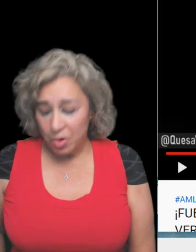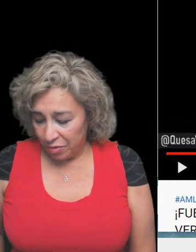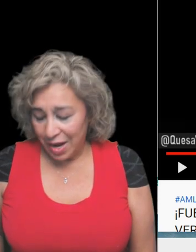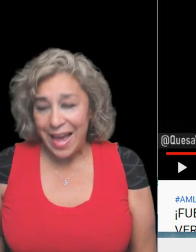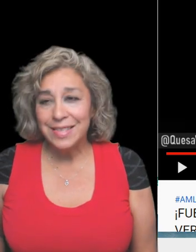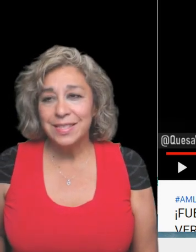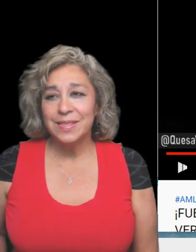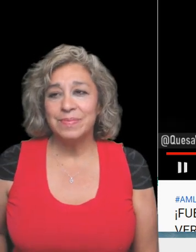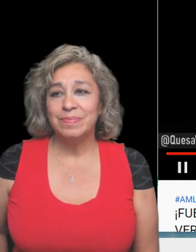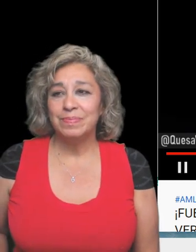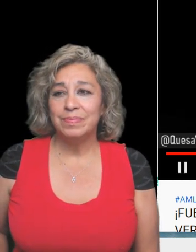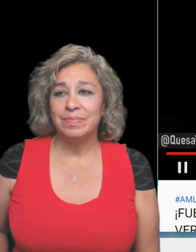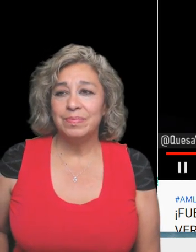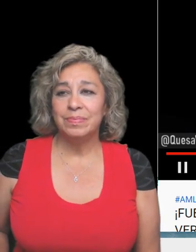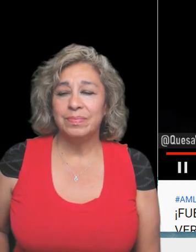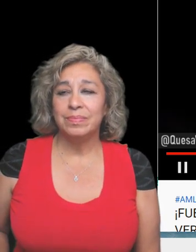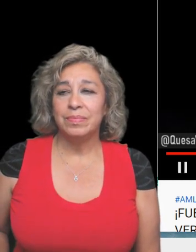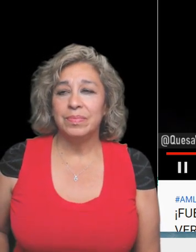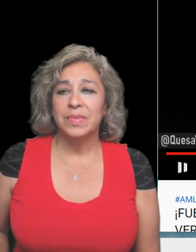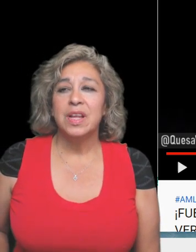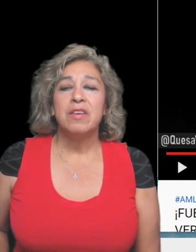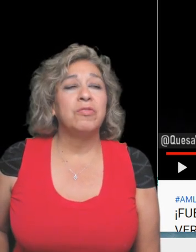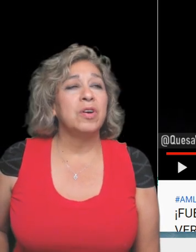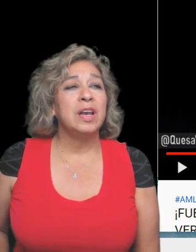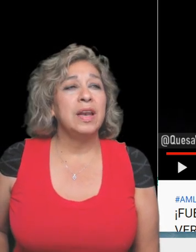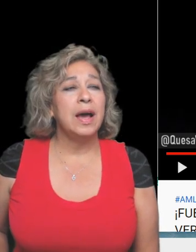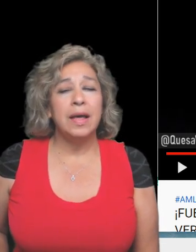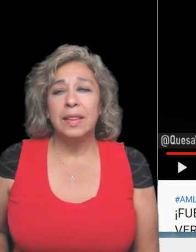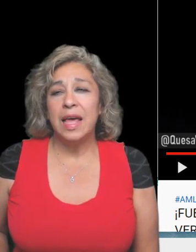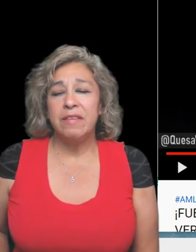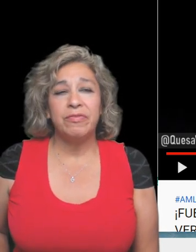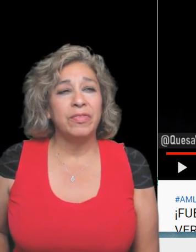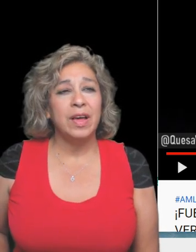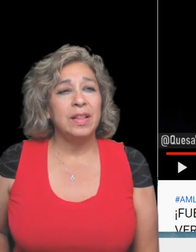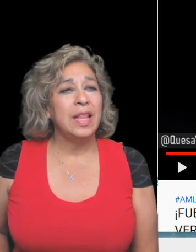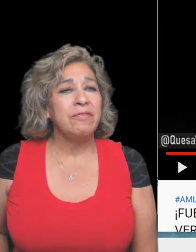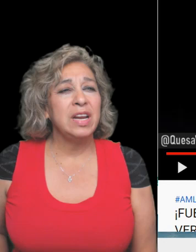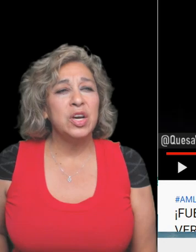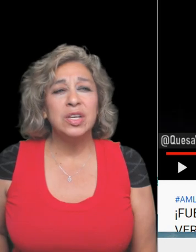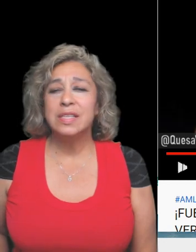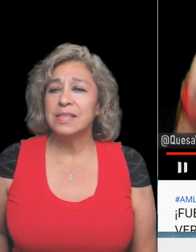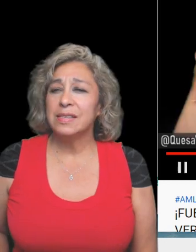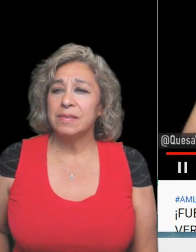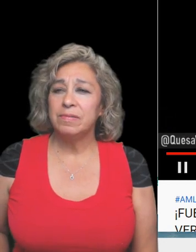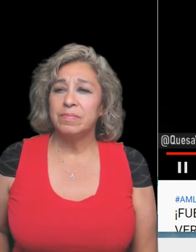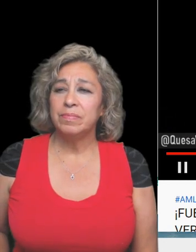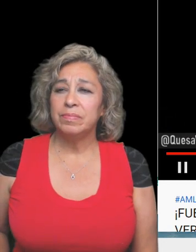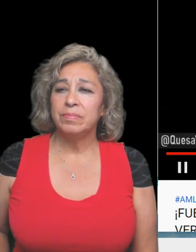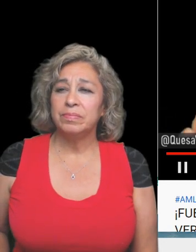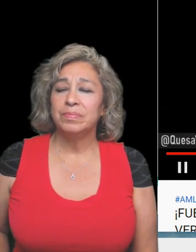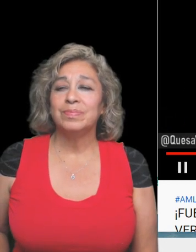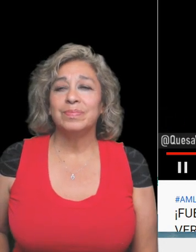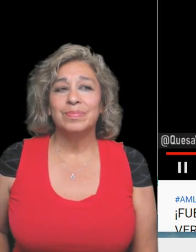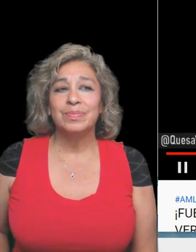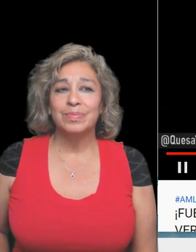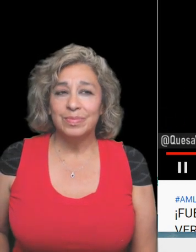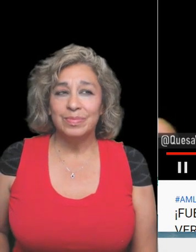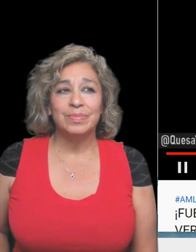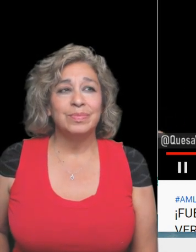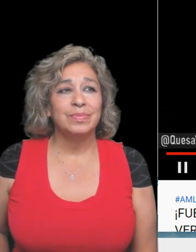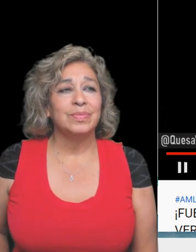be paying more for gas por los víveres for life livelihood y por todos los